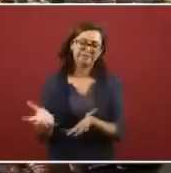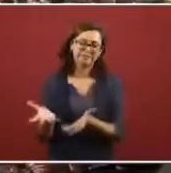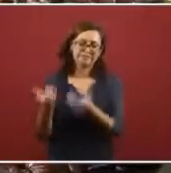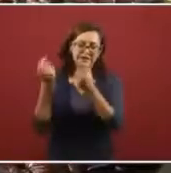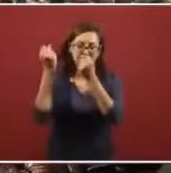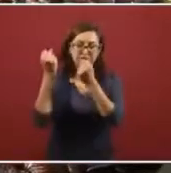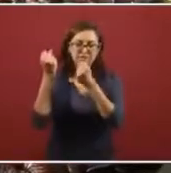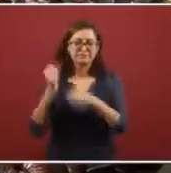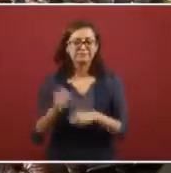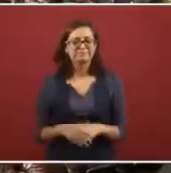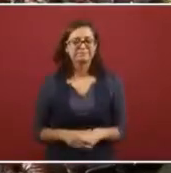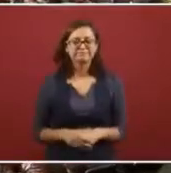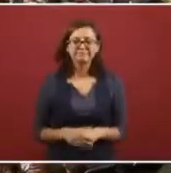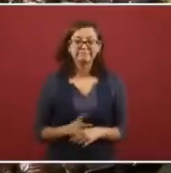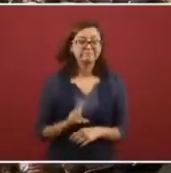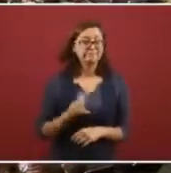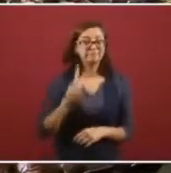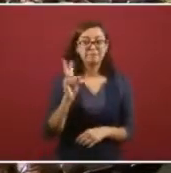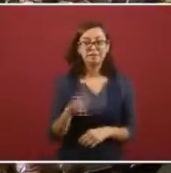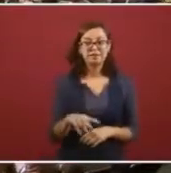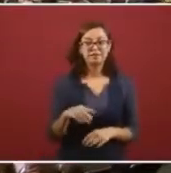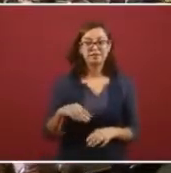Because it was in a very bad state.